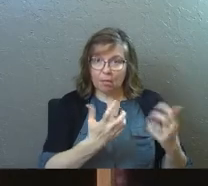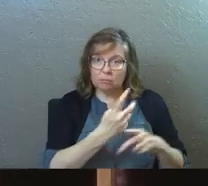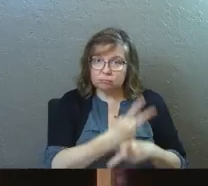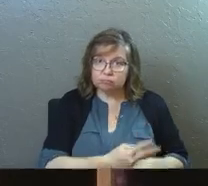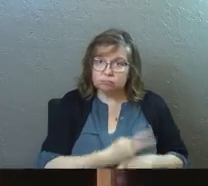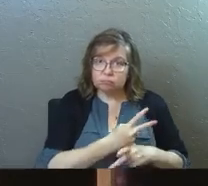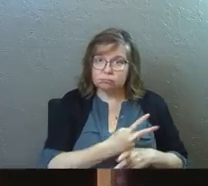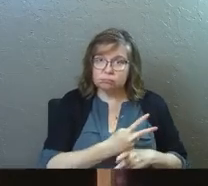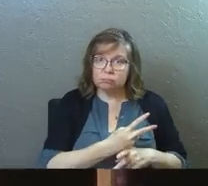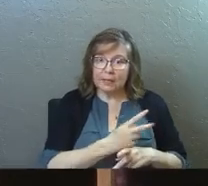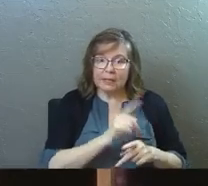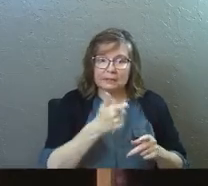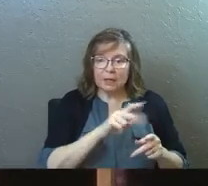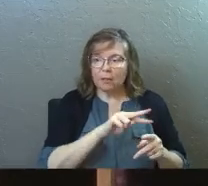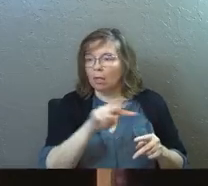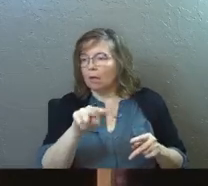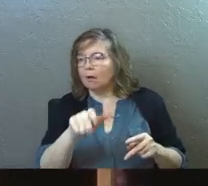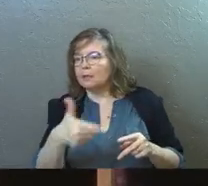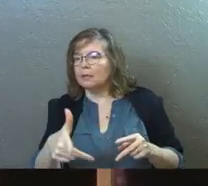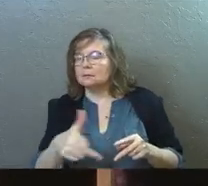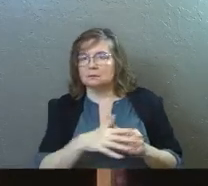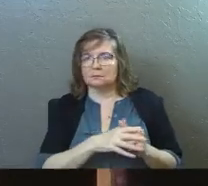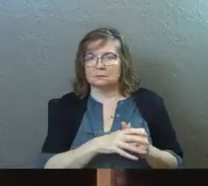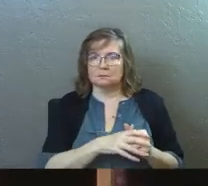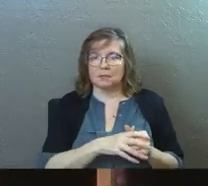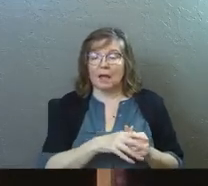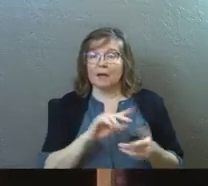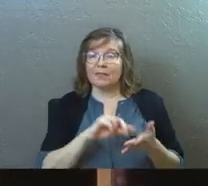And that has led to some of the hurt that you've experienced.